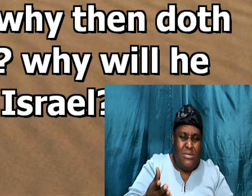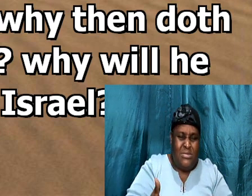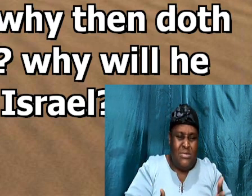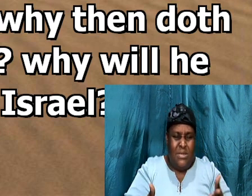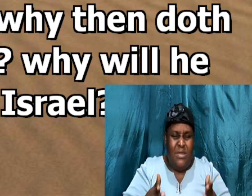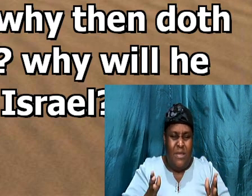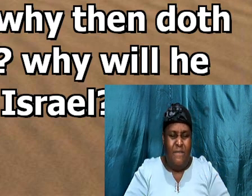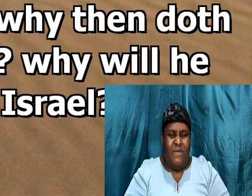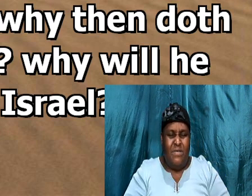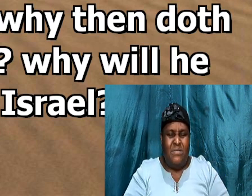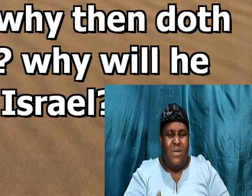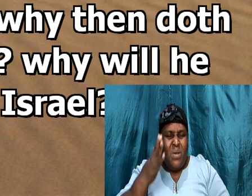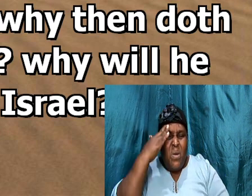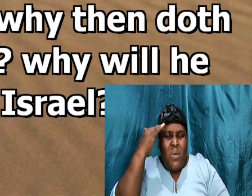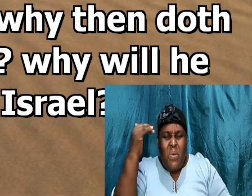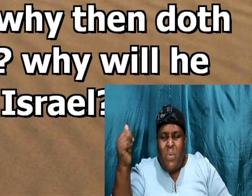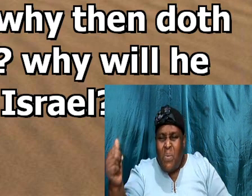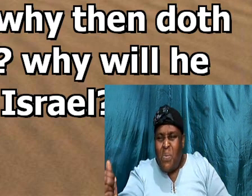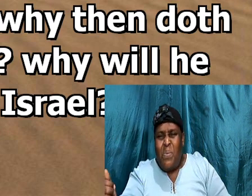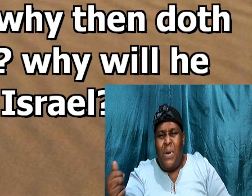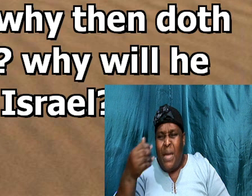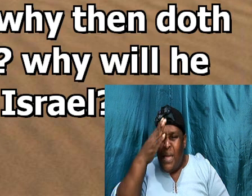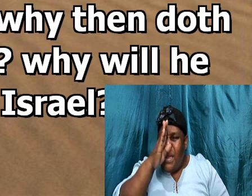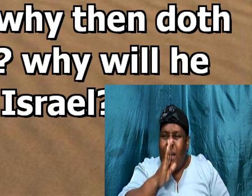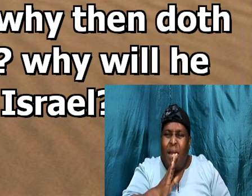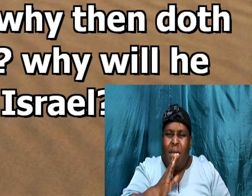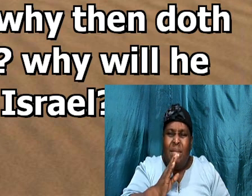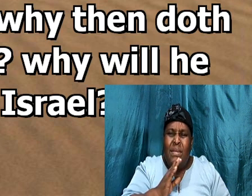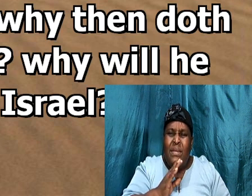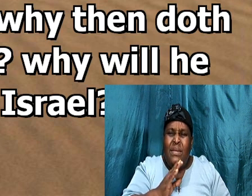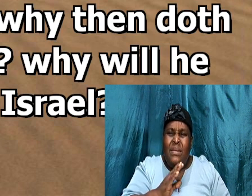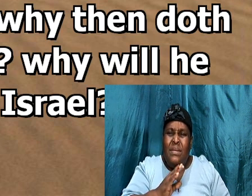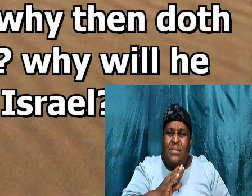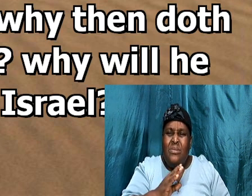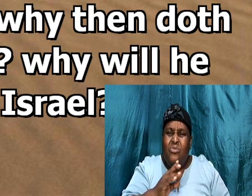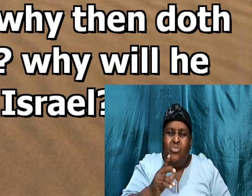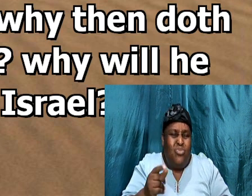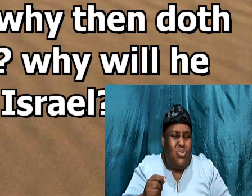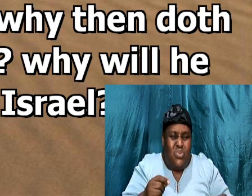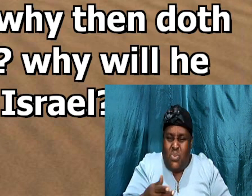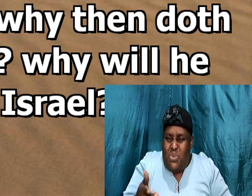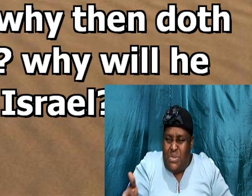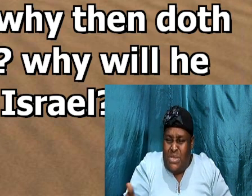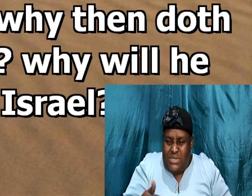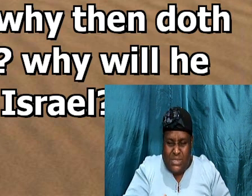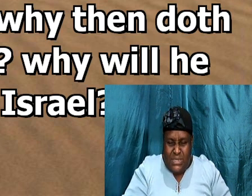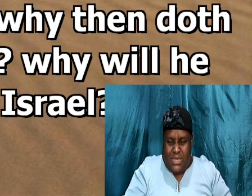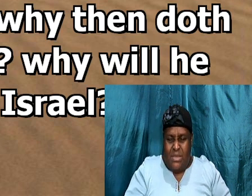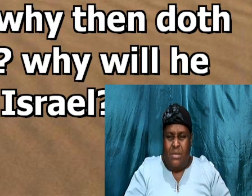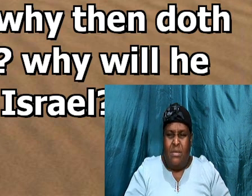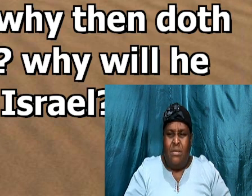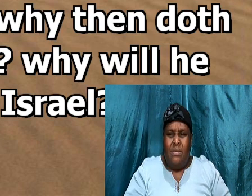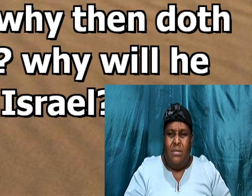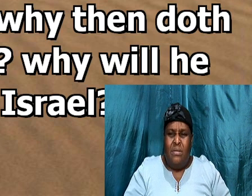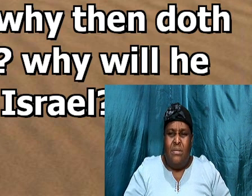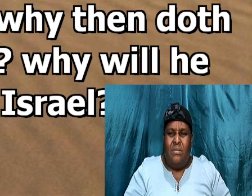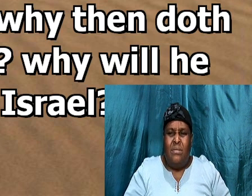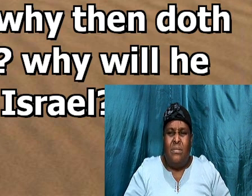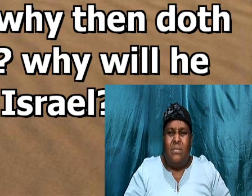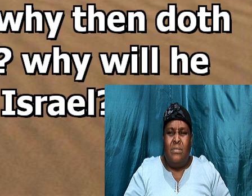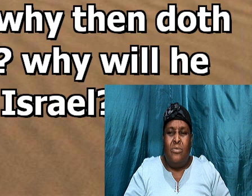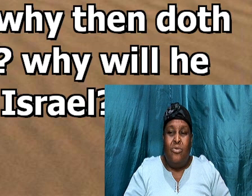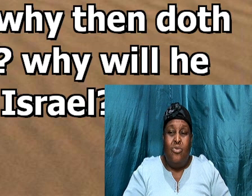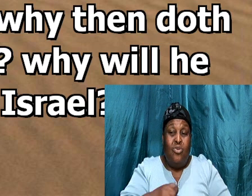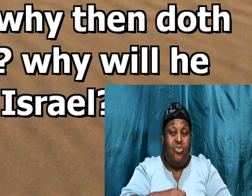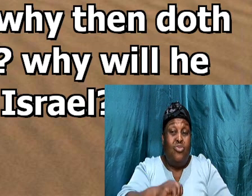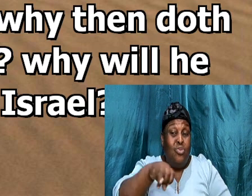this thing, this was now, Joab, you know, saying to the king, look here, it don't make sense, you go, go take a census, know, don't number